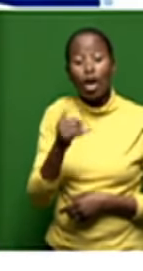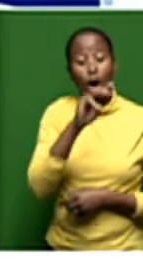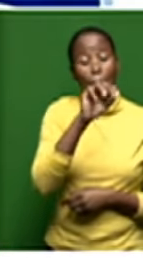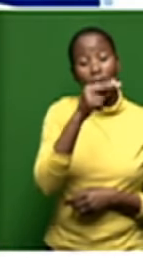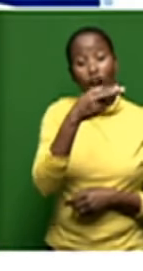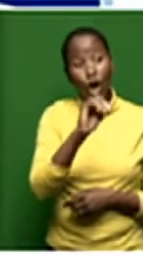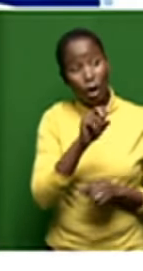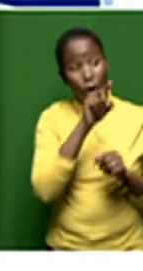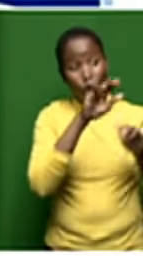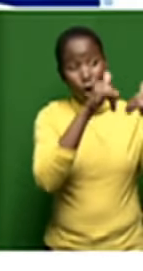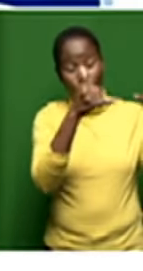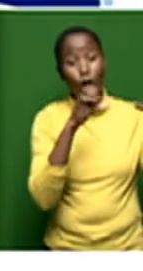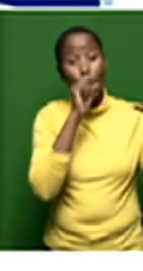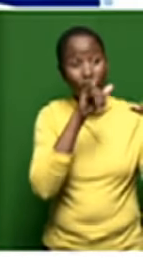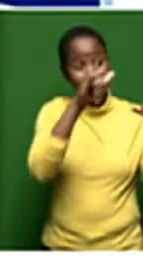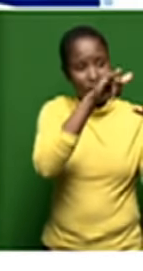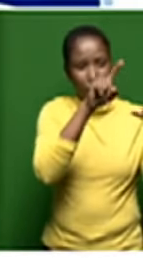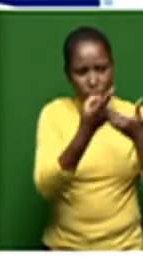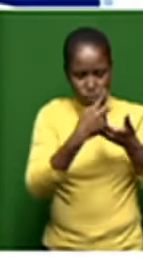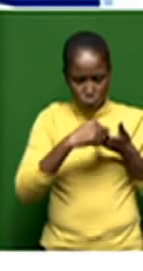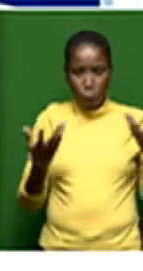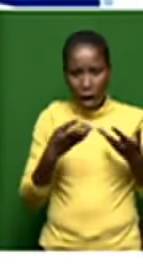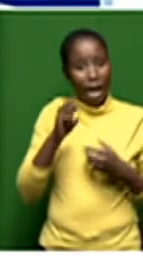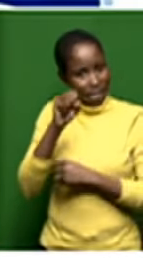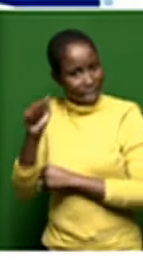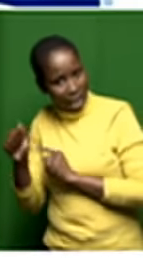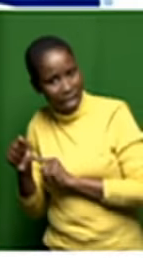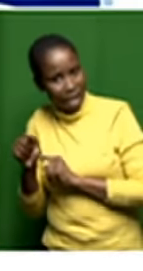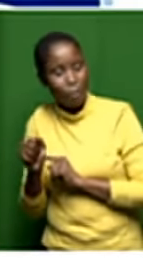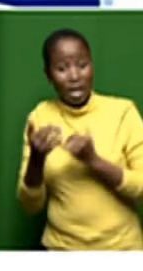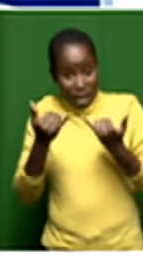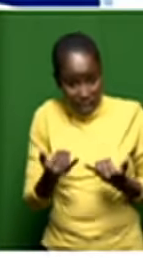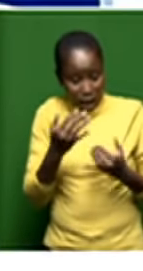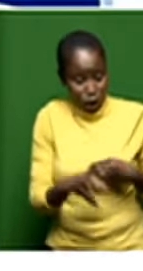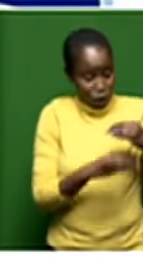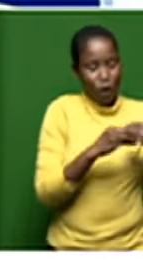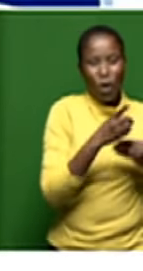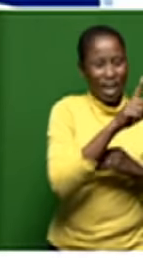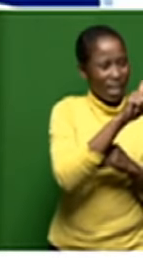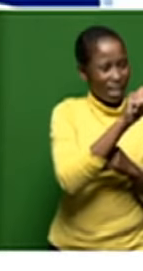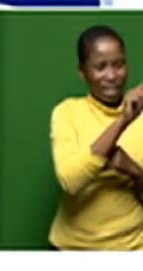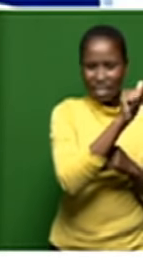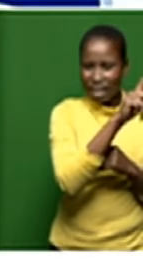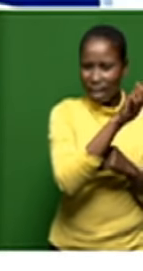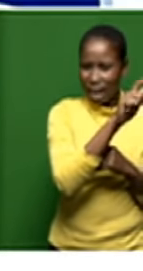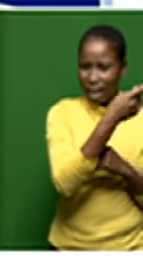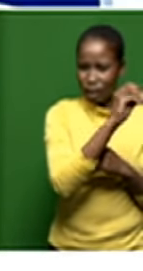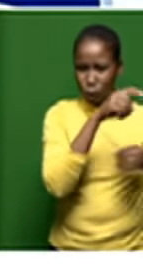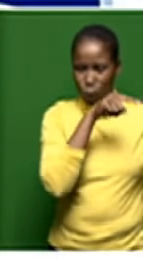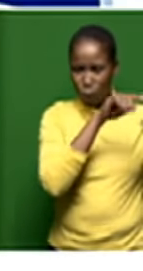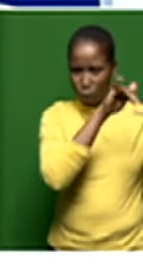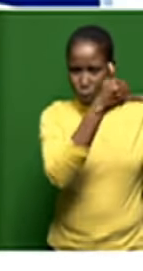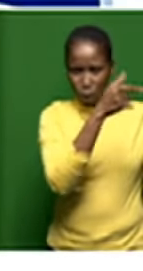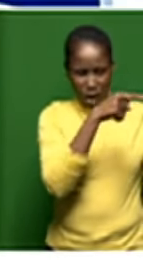subsidiary of saa then you have the takatsu consortium which has a low-cost airliner of their